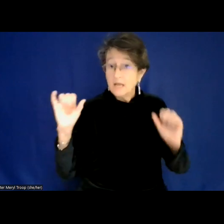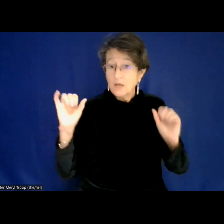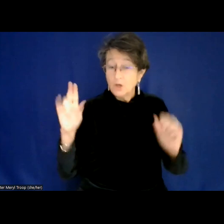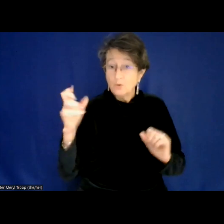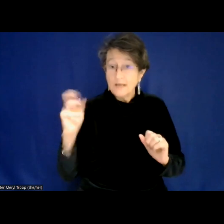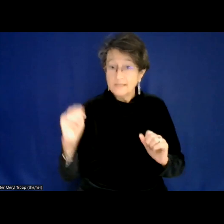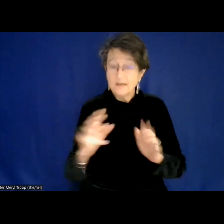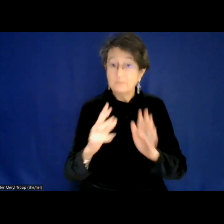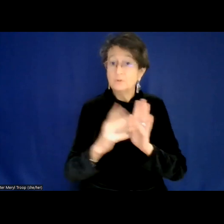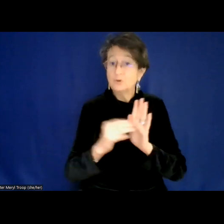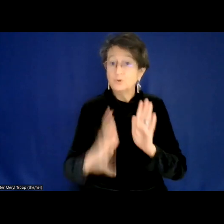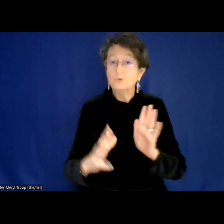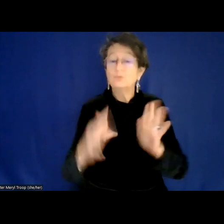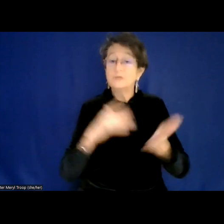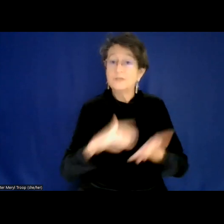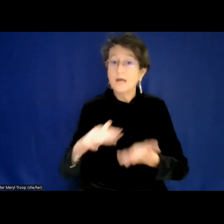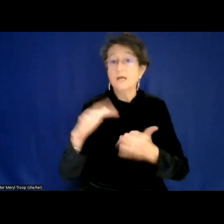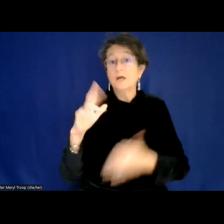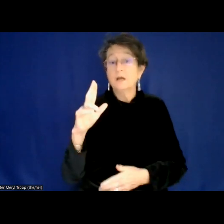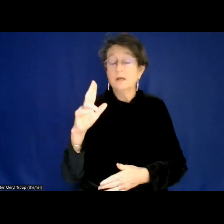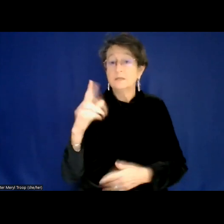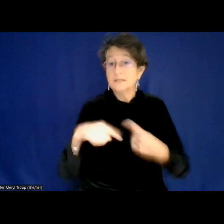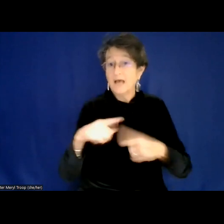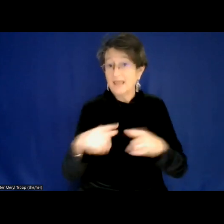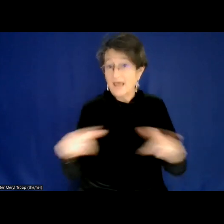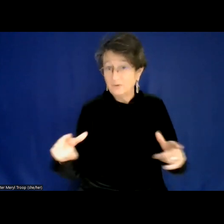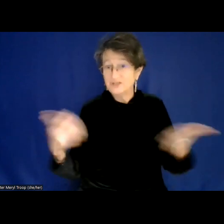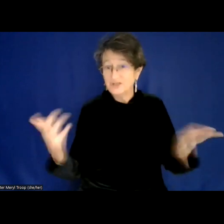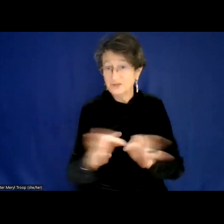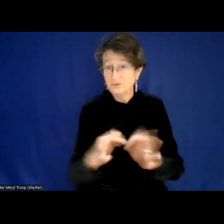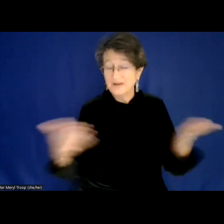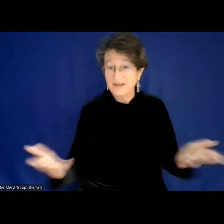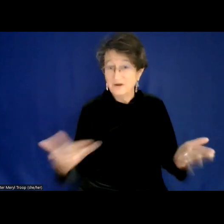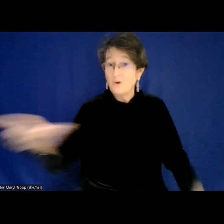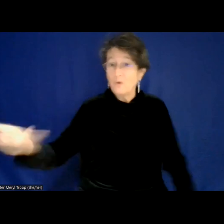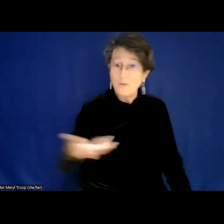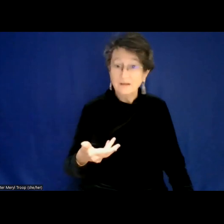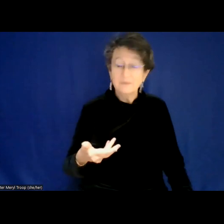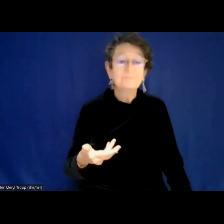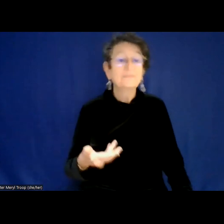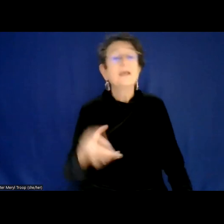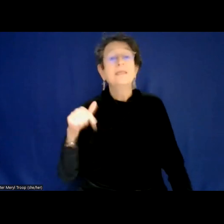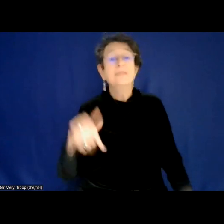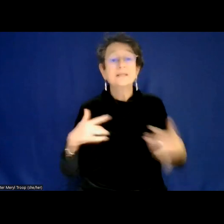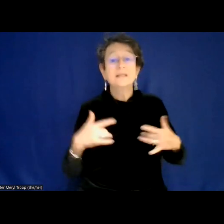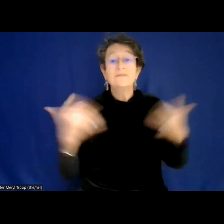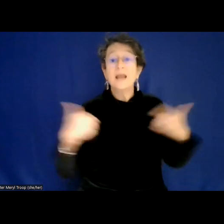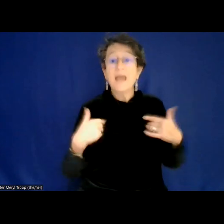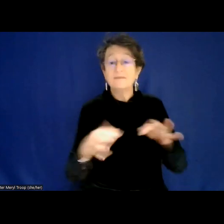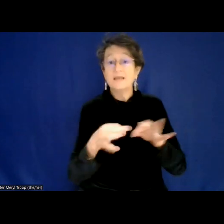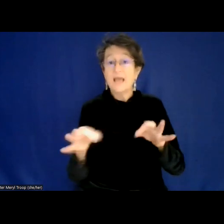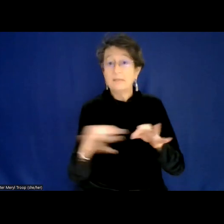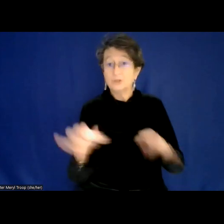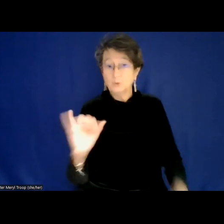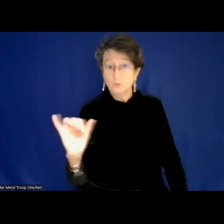American Sign Language. So welcome, Sadie. Welcome, Meryl. We're glad you're here. This event also has closed captioning available,